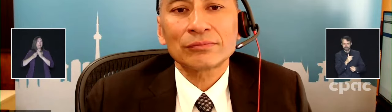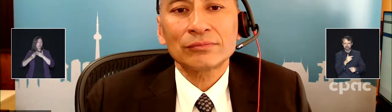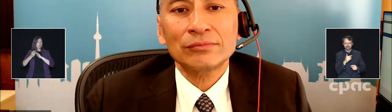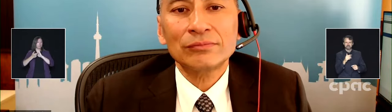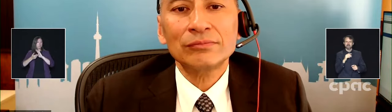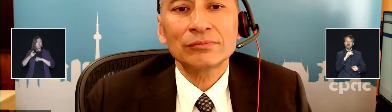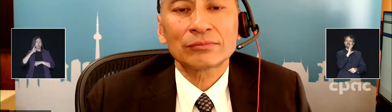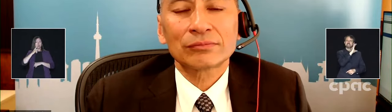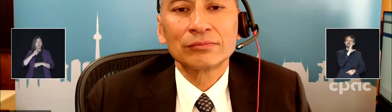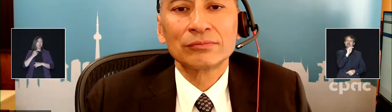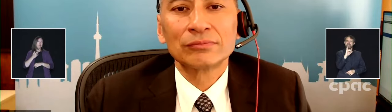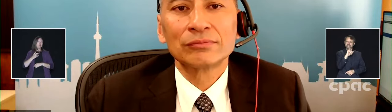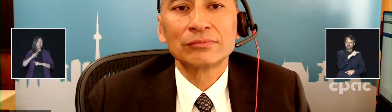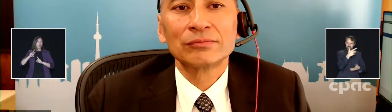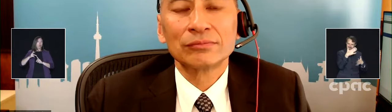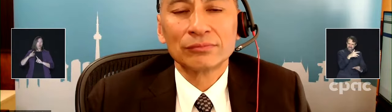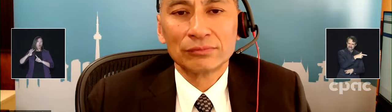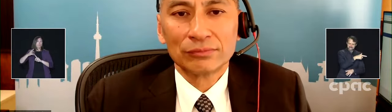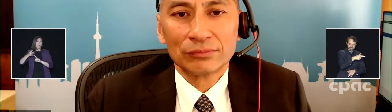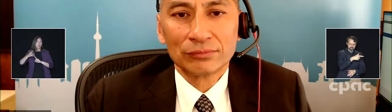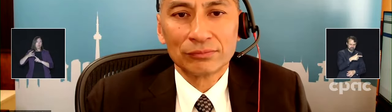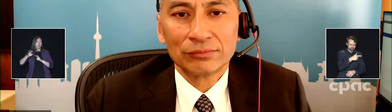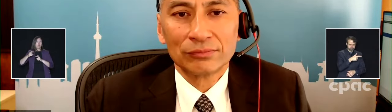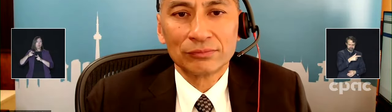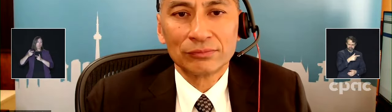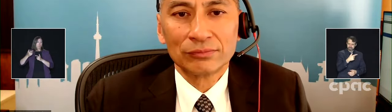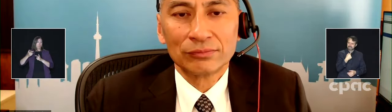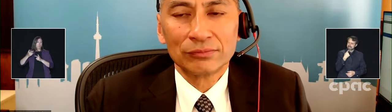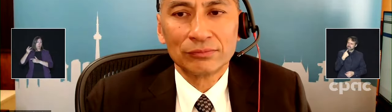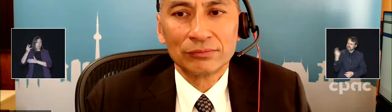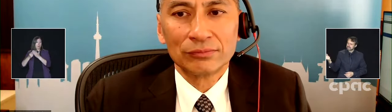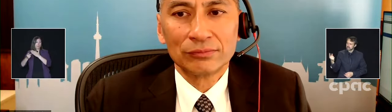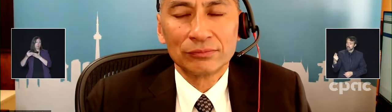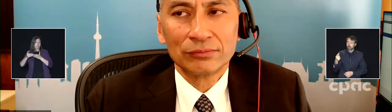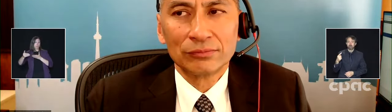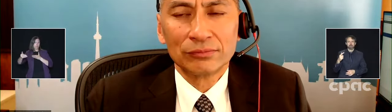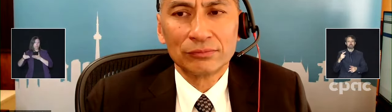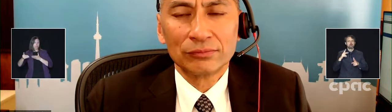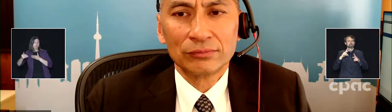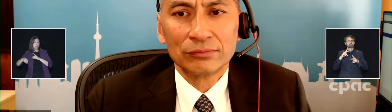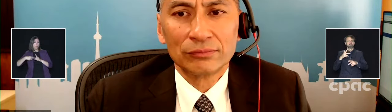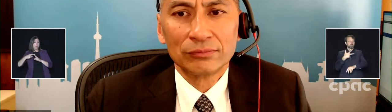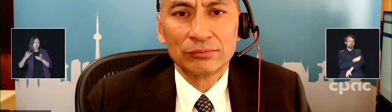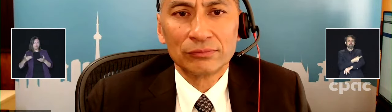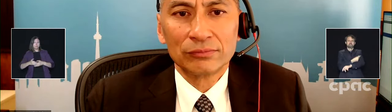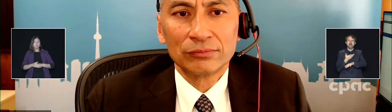know, a regular shot for a third or fourth dose, how soon can you be getting or considering a bivalent dose?